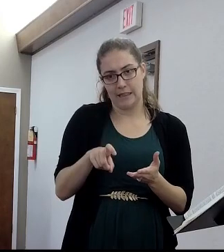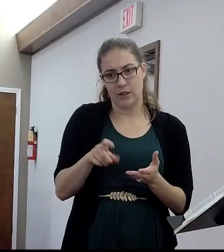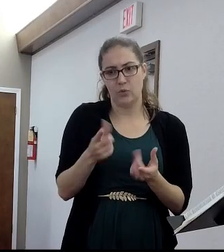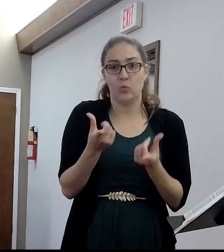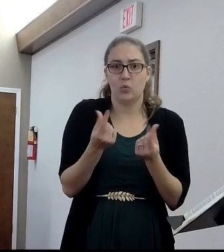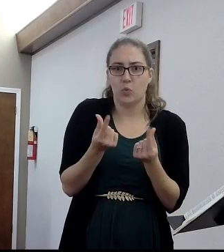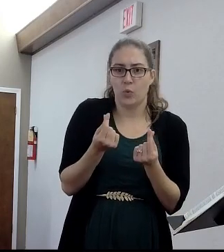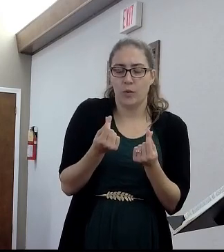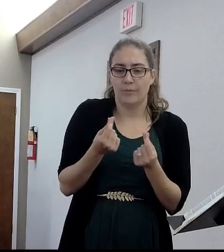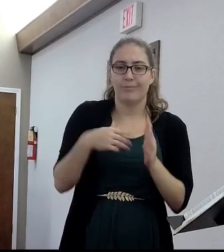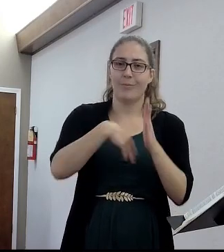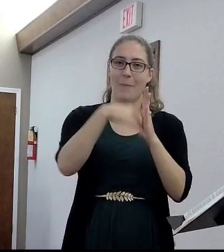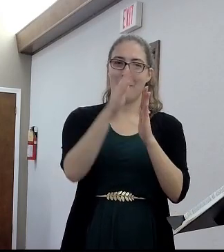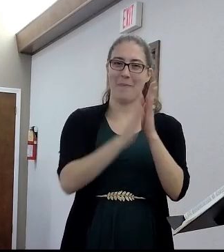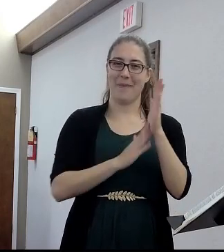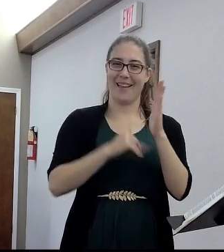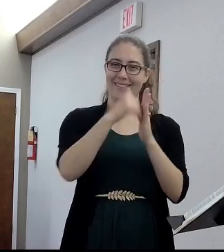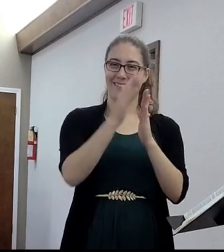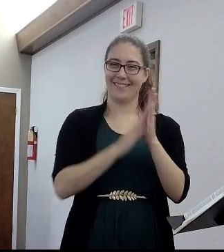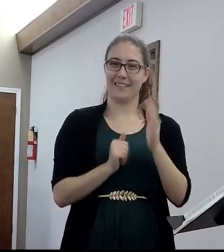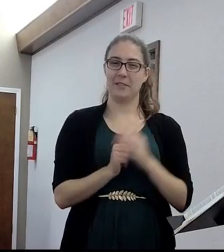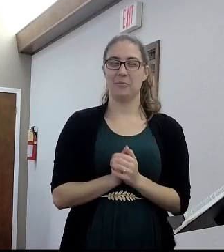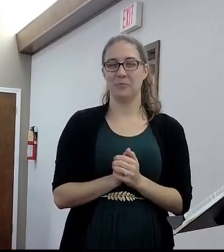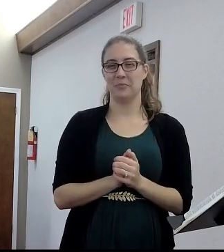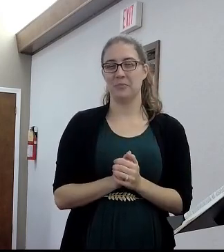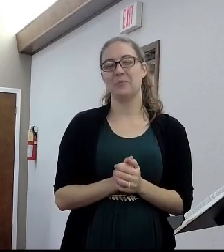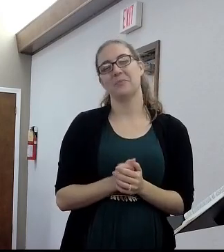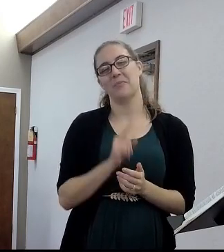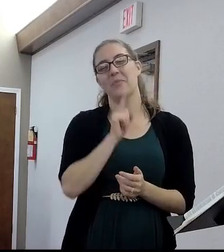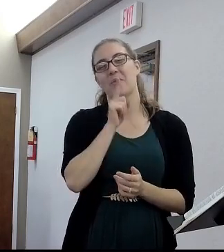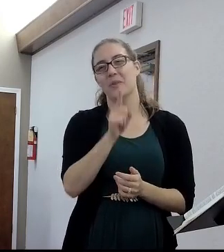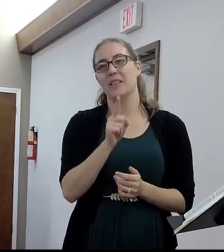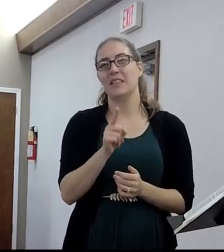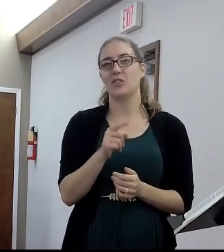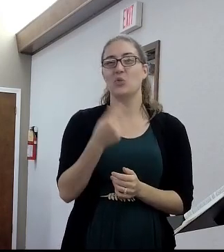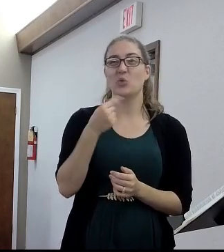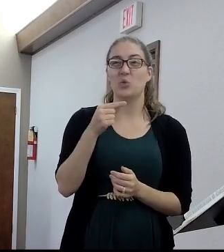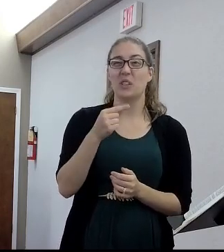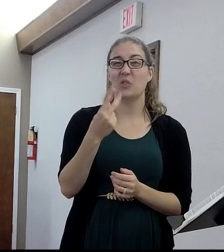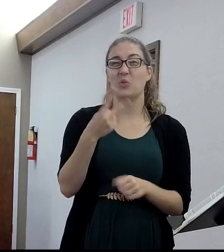It gets green twice a year. Spring and fall. That's it.